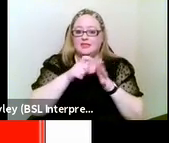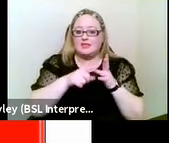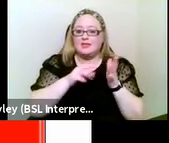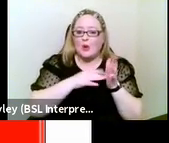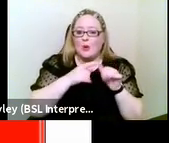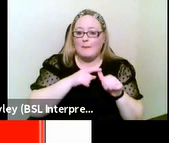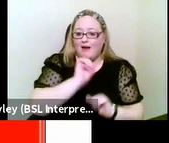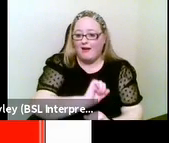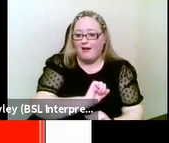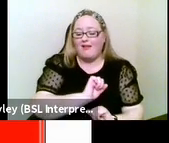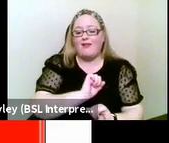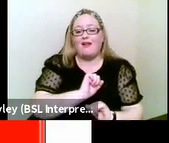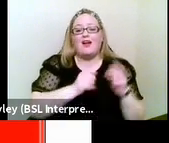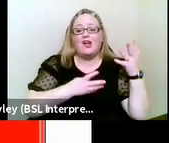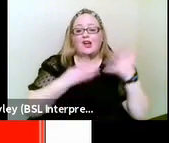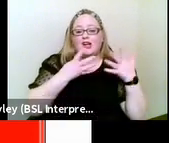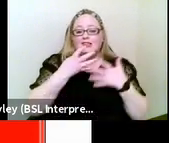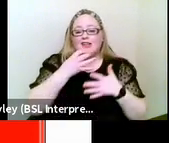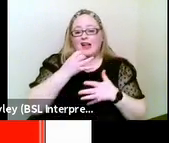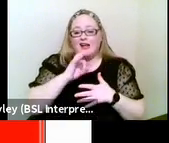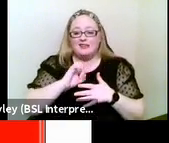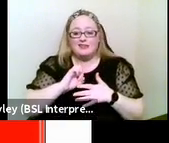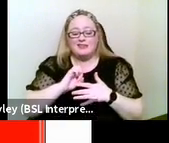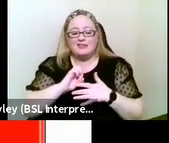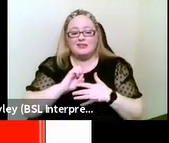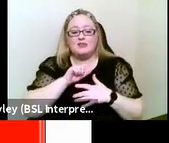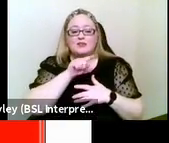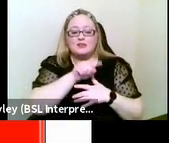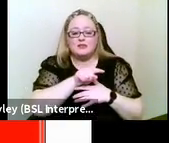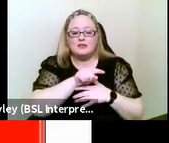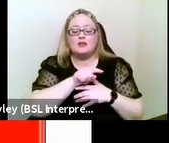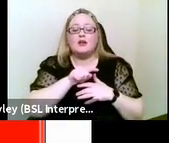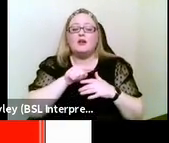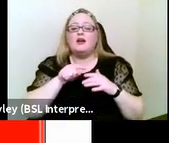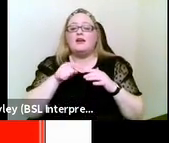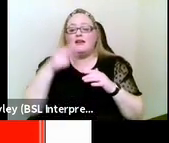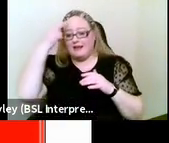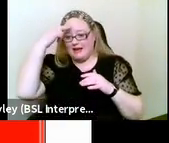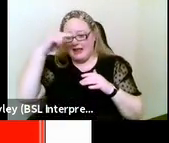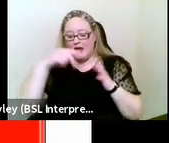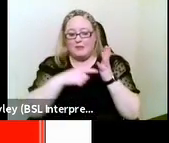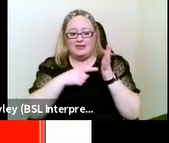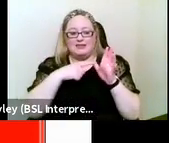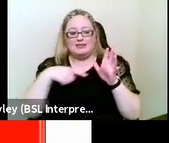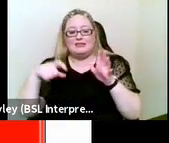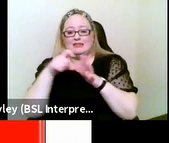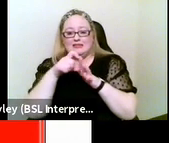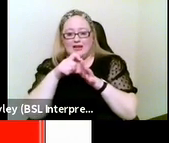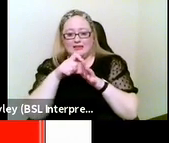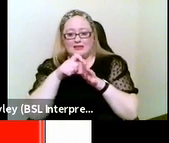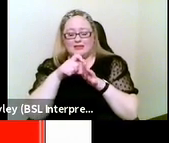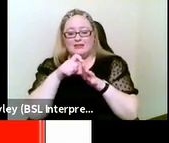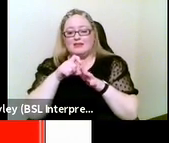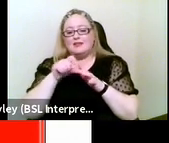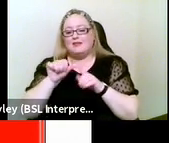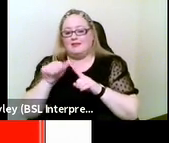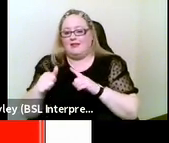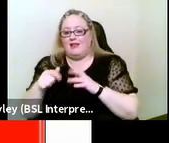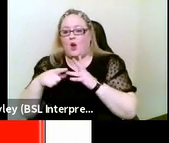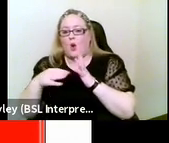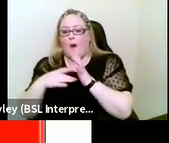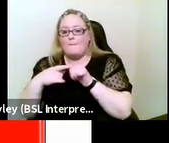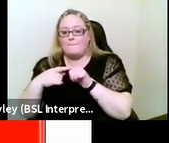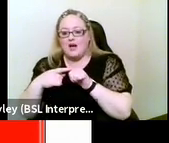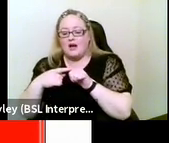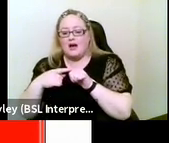you can perhaps guess, were TAD Chapman and Omer Simpson, hence TAD Omer. Just as a point of clarity,